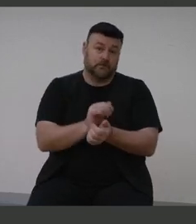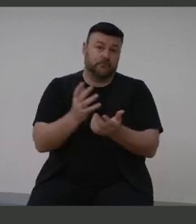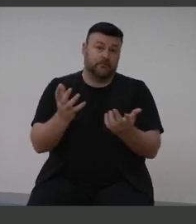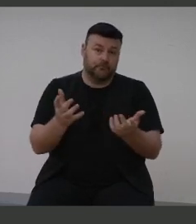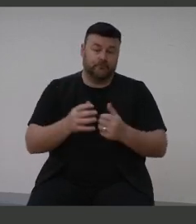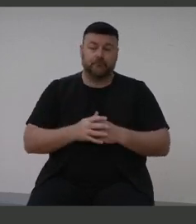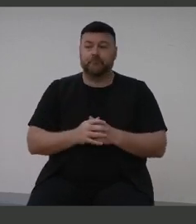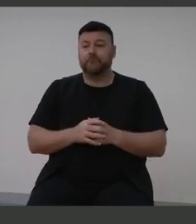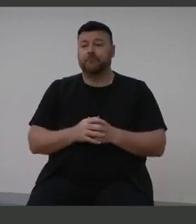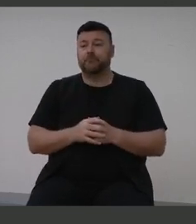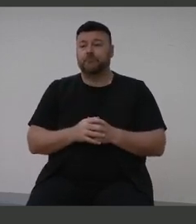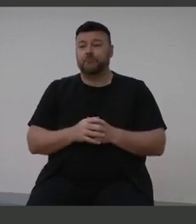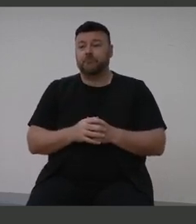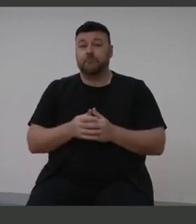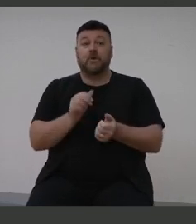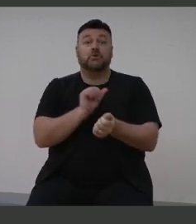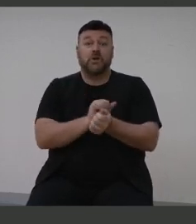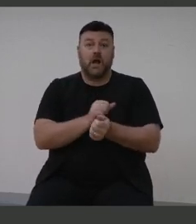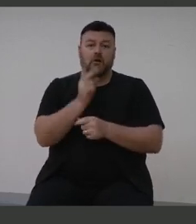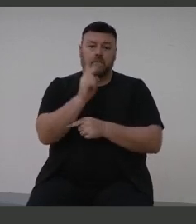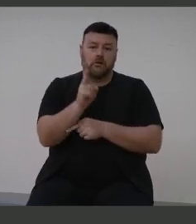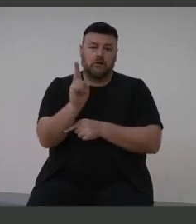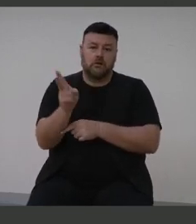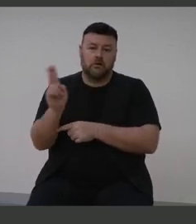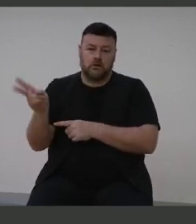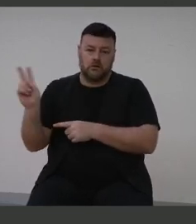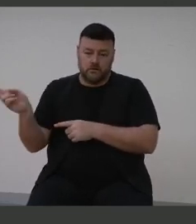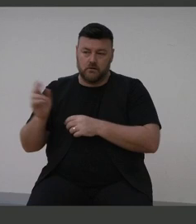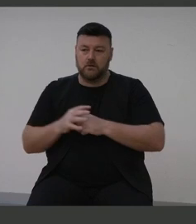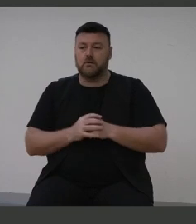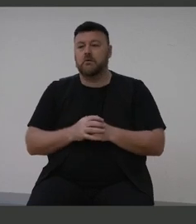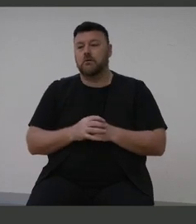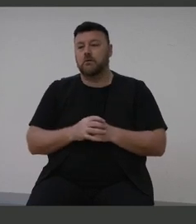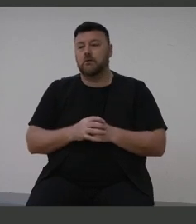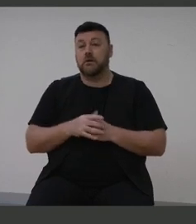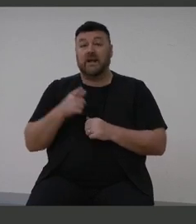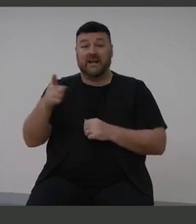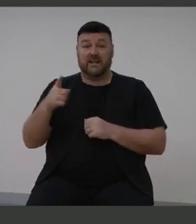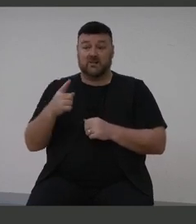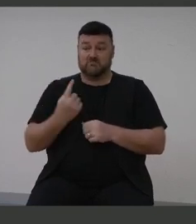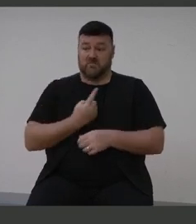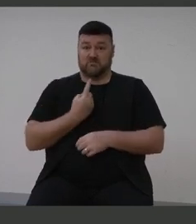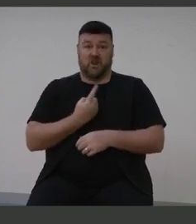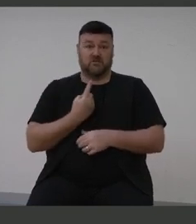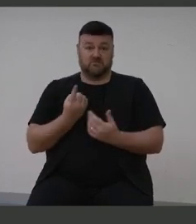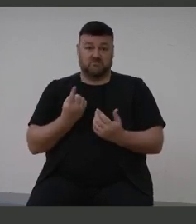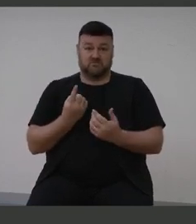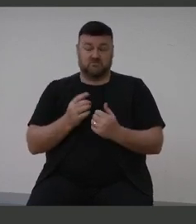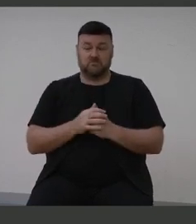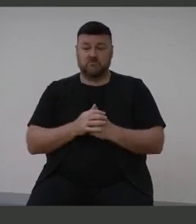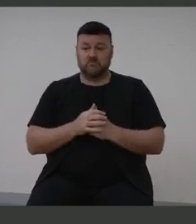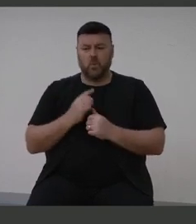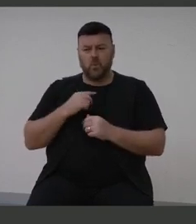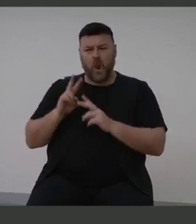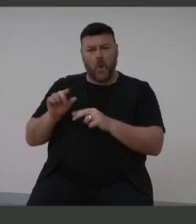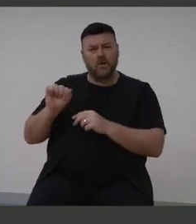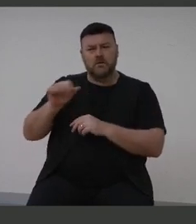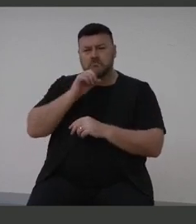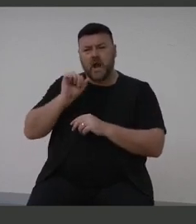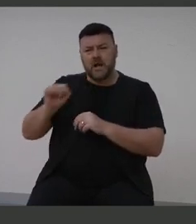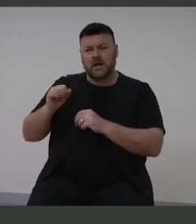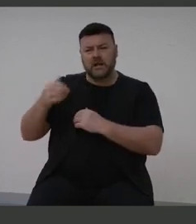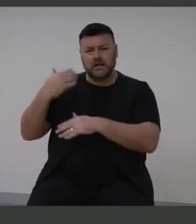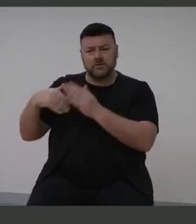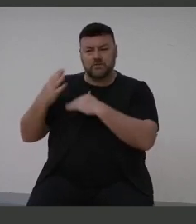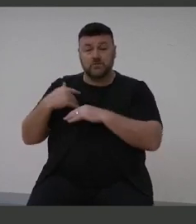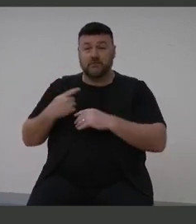The fact that was incarcerated on multiple occasions. The fact that he was socially isolated. And when you look back at the history, from a very, very